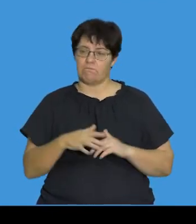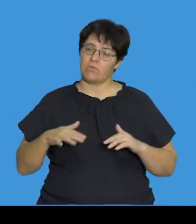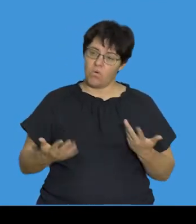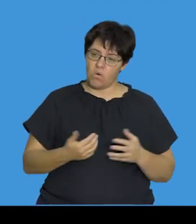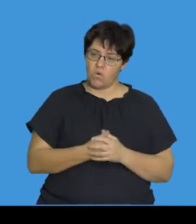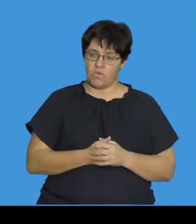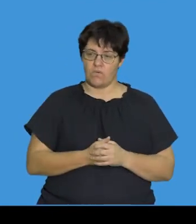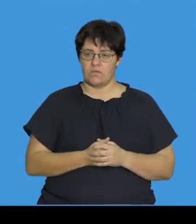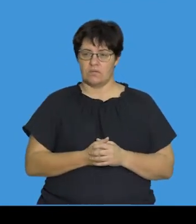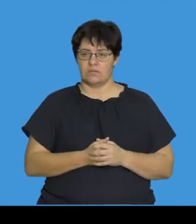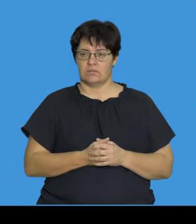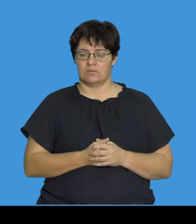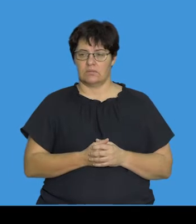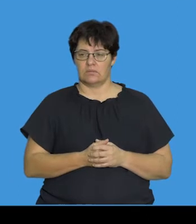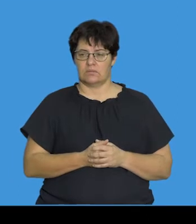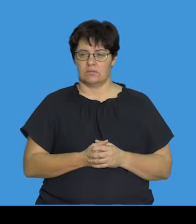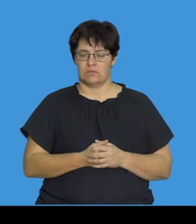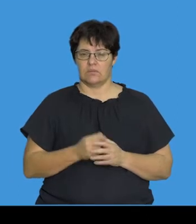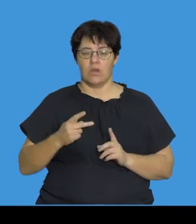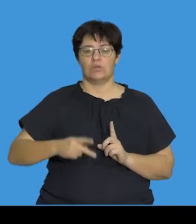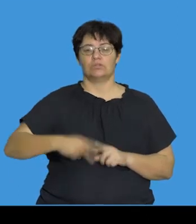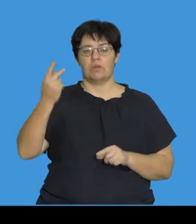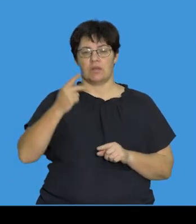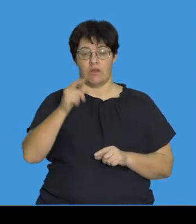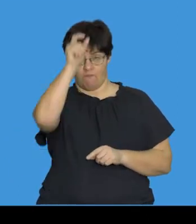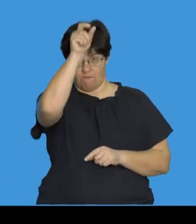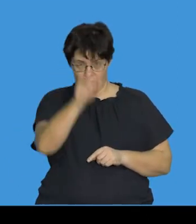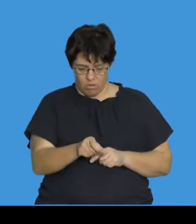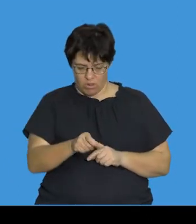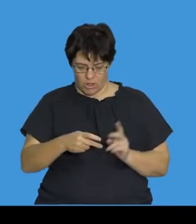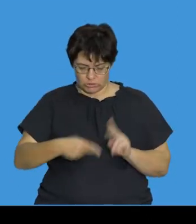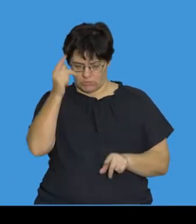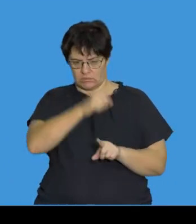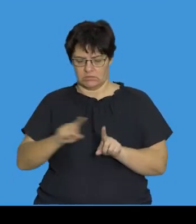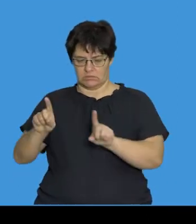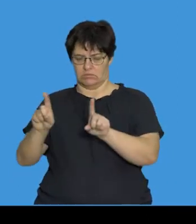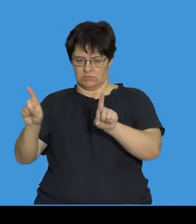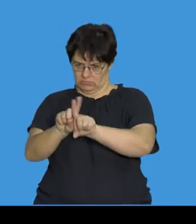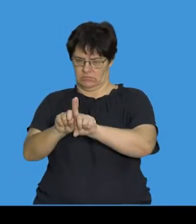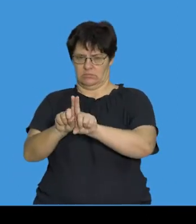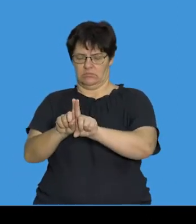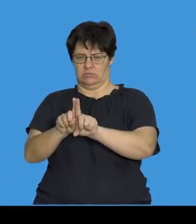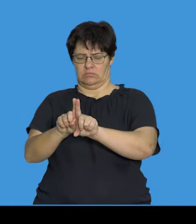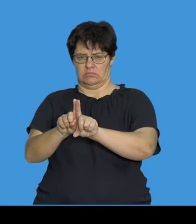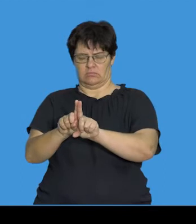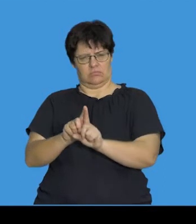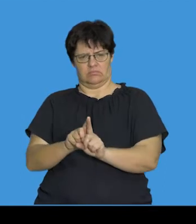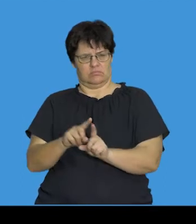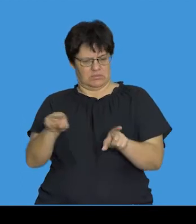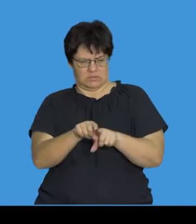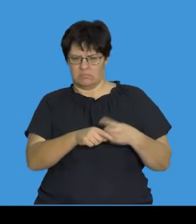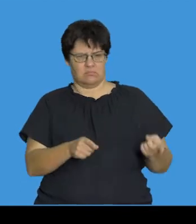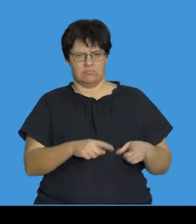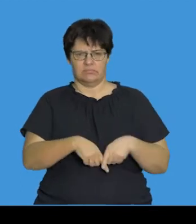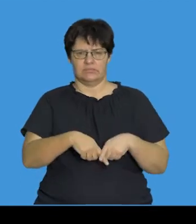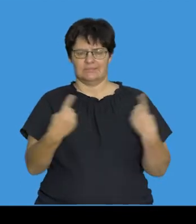duplicated. Or, as I mentioned, in the case of a duplication of the entire chromosome, where we see two sets of